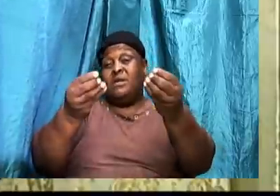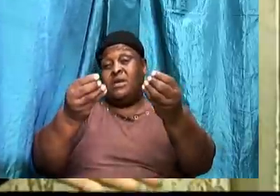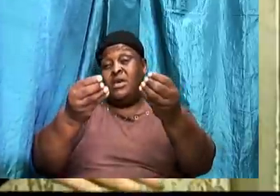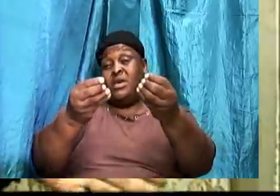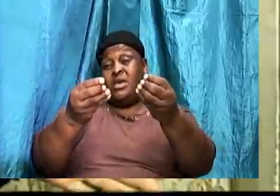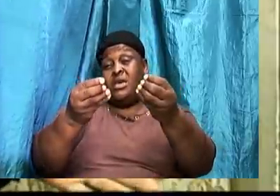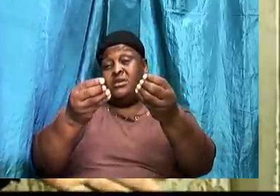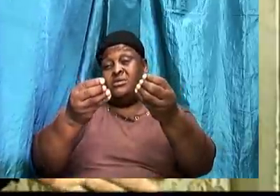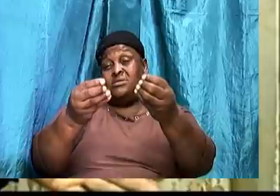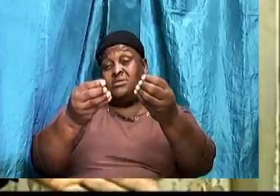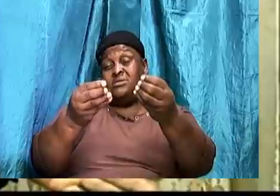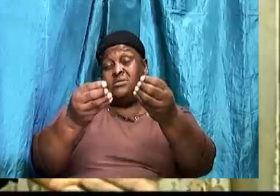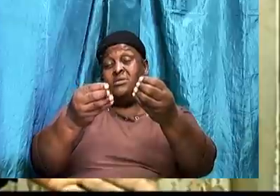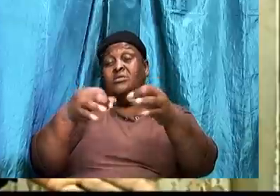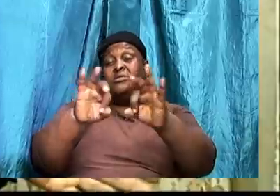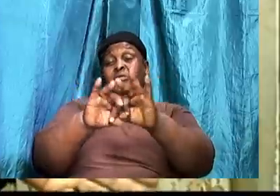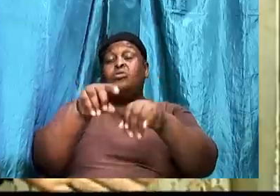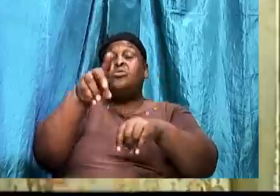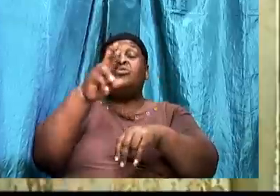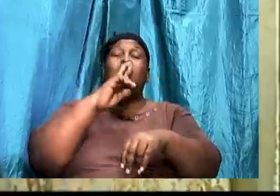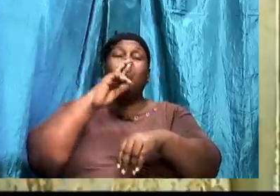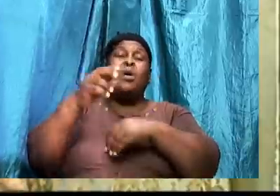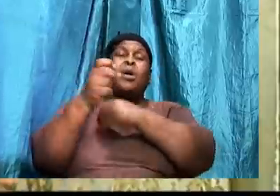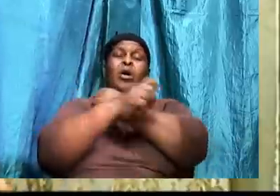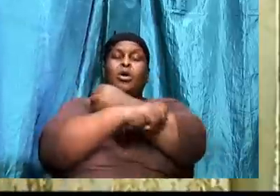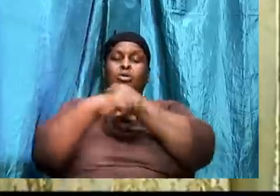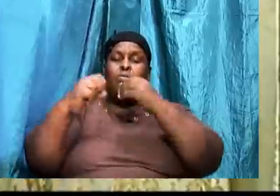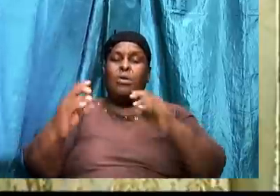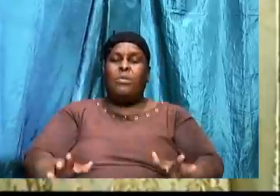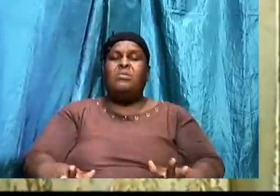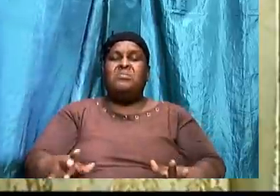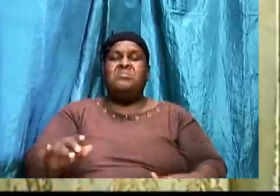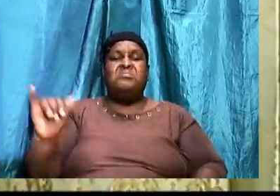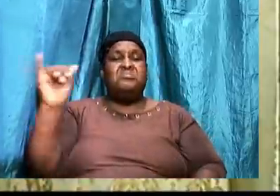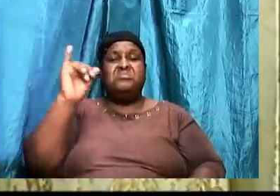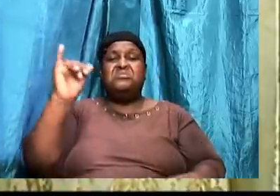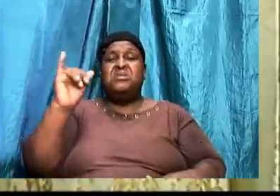The word of God. And the same is the thief.